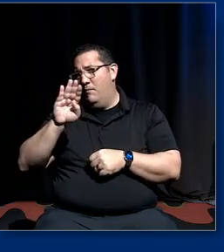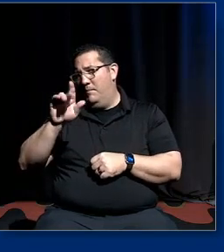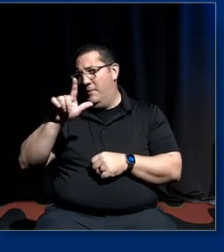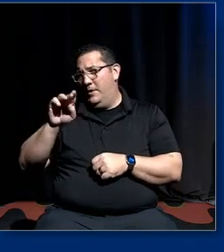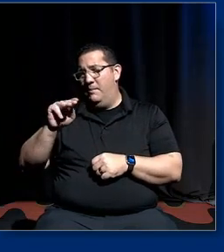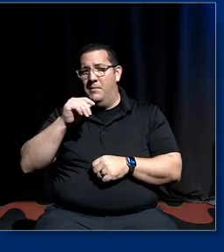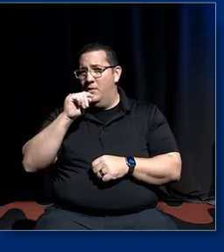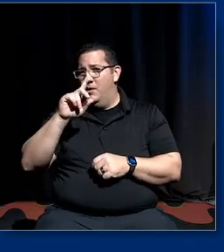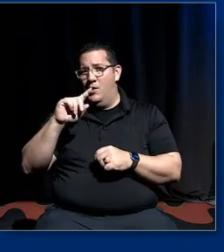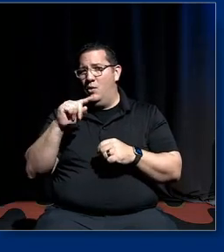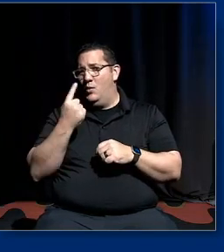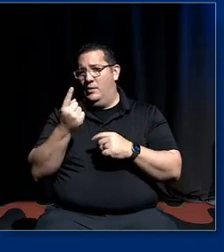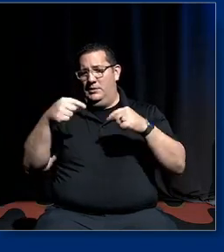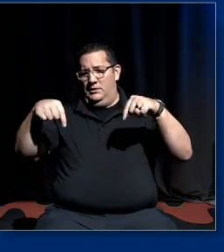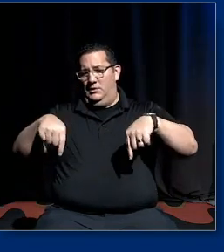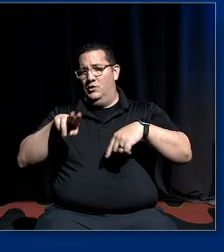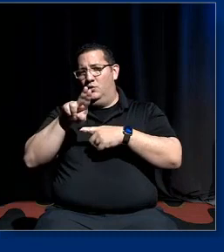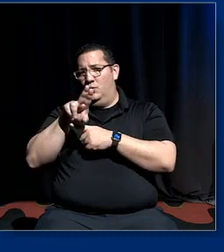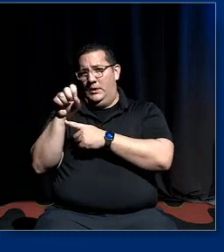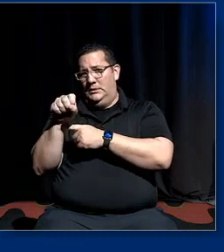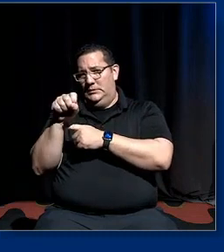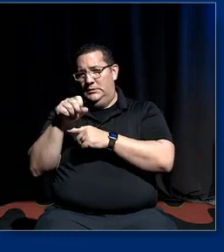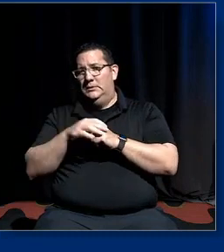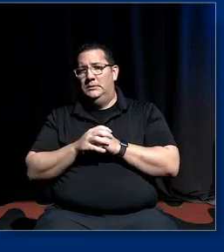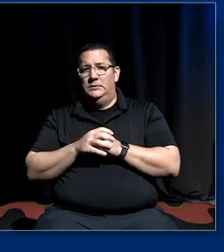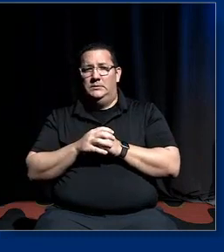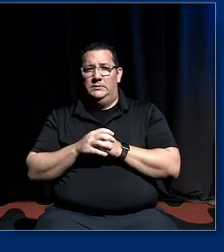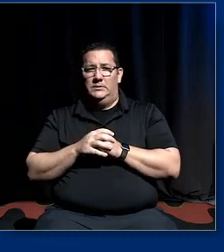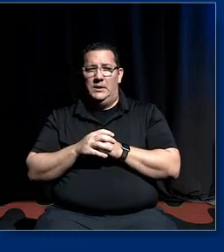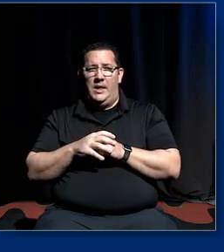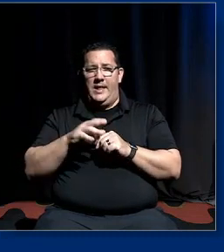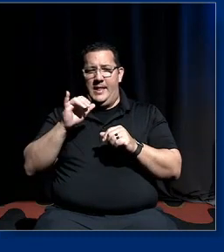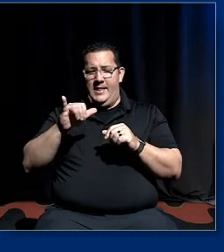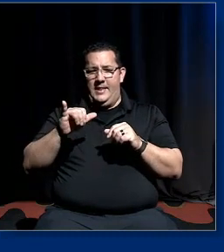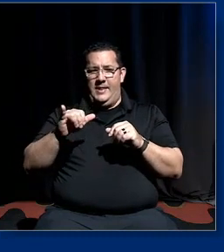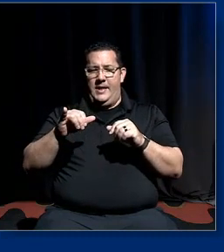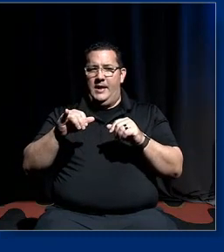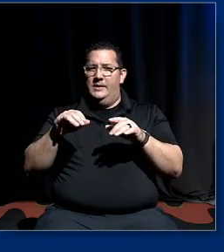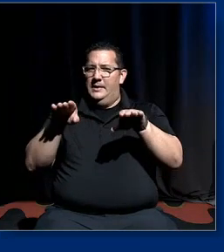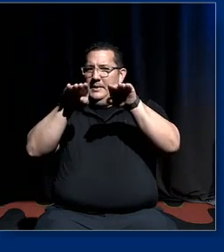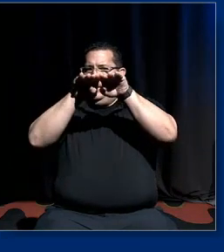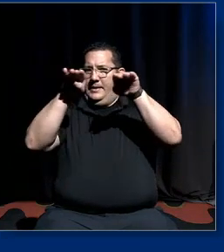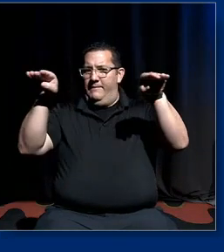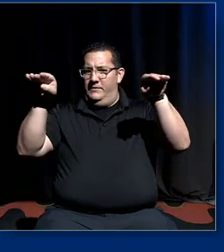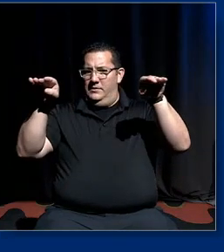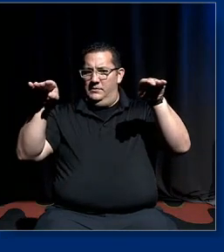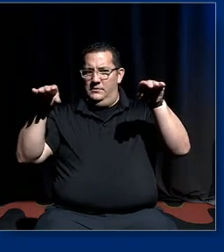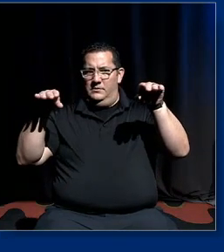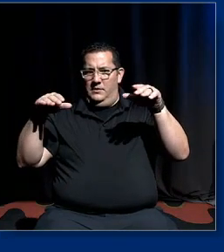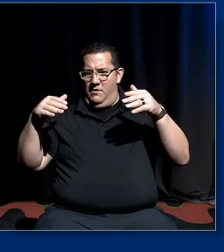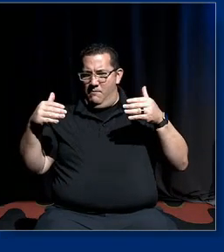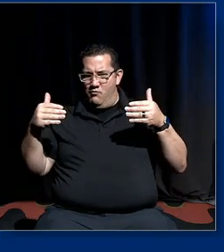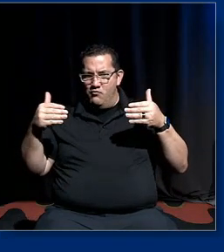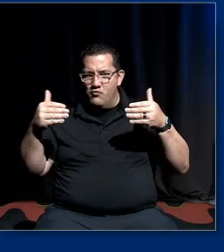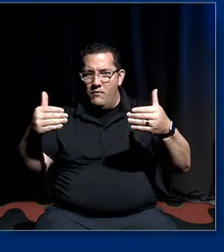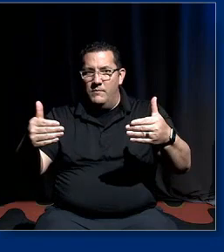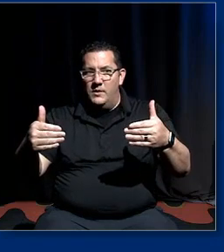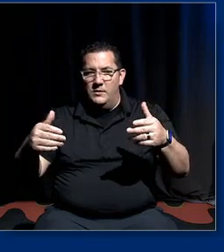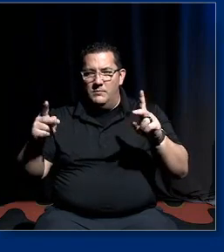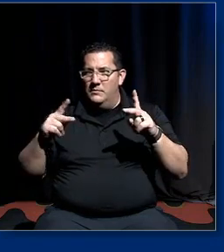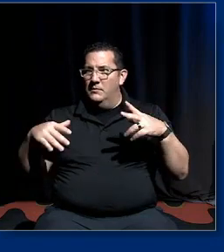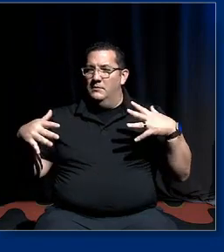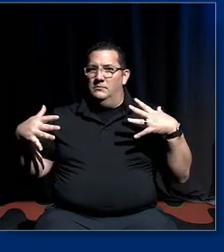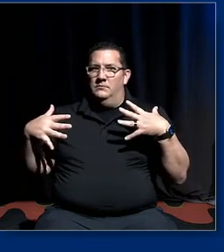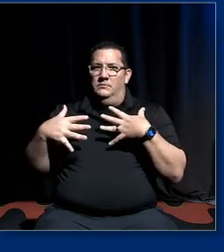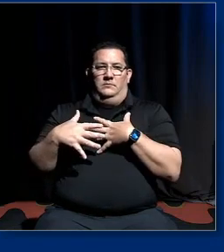in the states um and i think that level of mobilization um scared the crap out of people